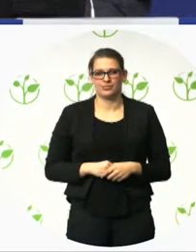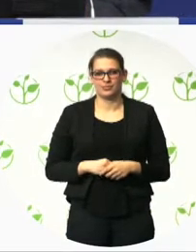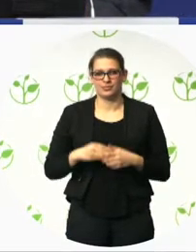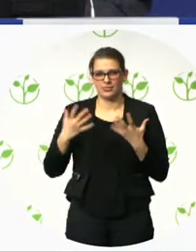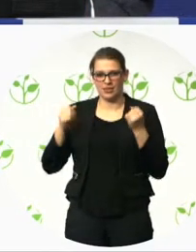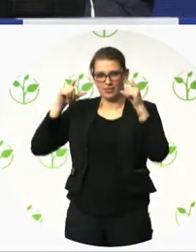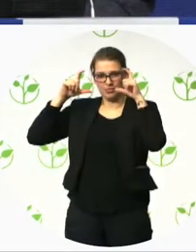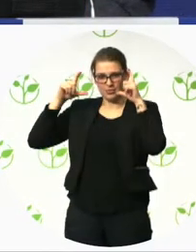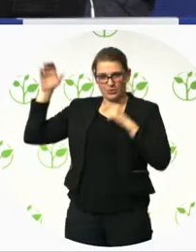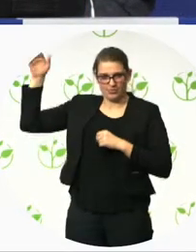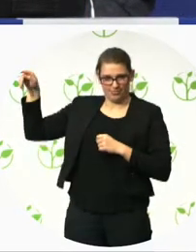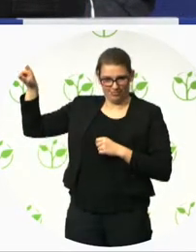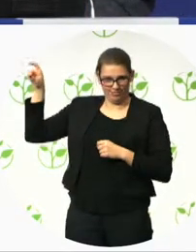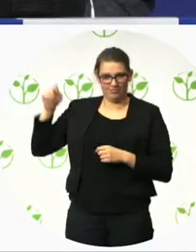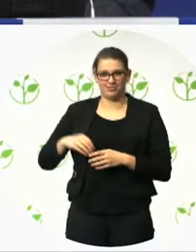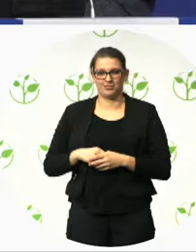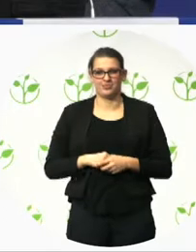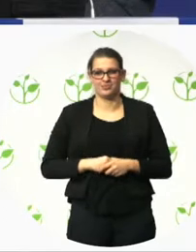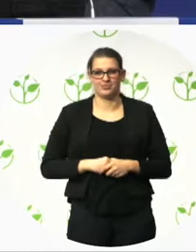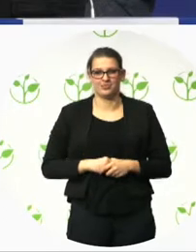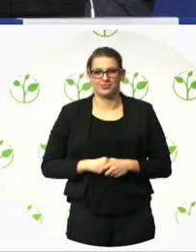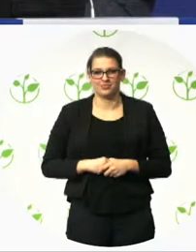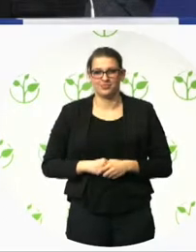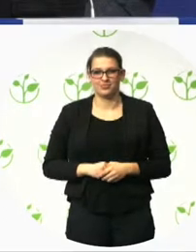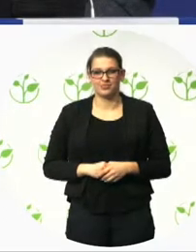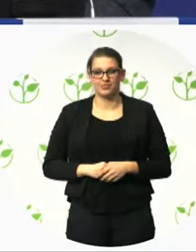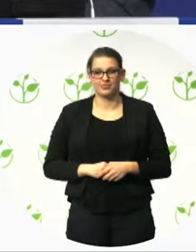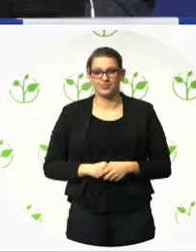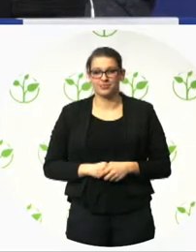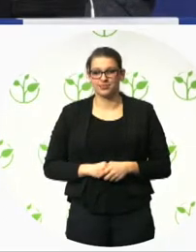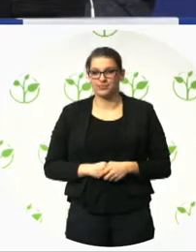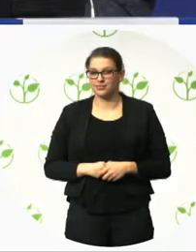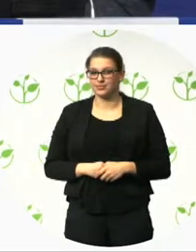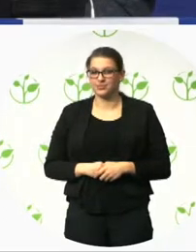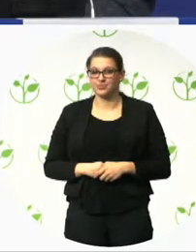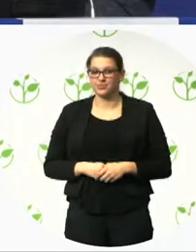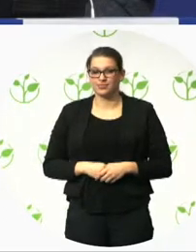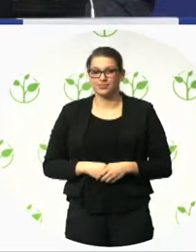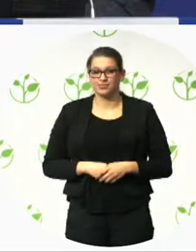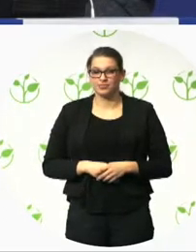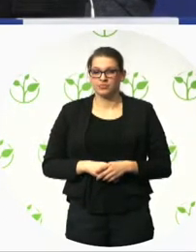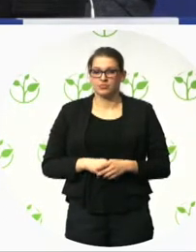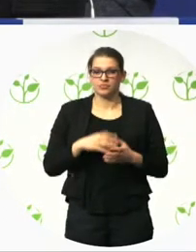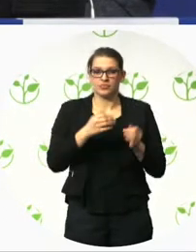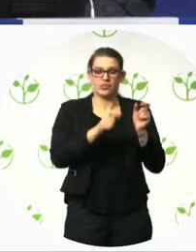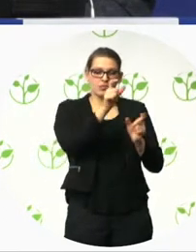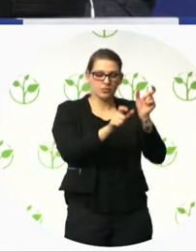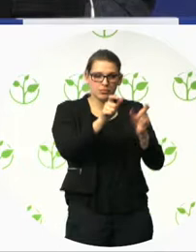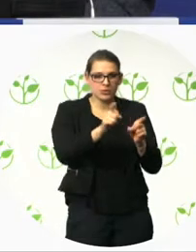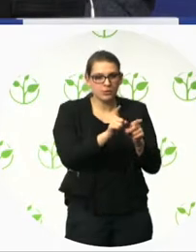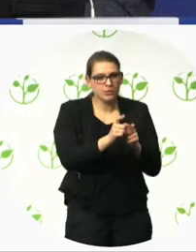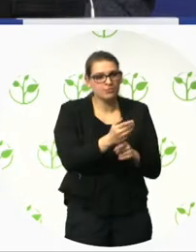The feedback we get from the municipalities tells that the footpaths make lots of advantages.